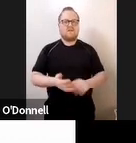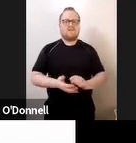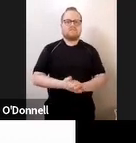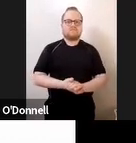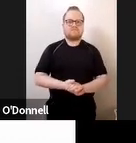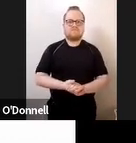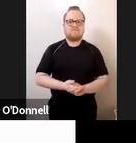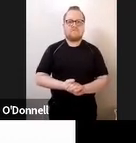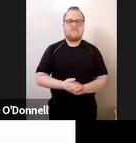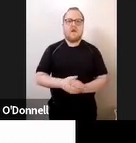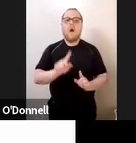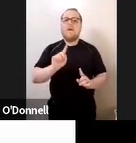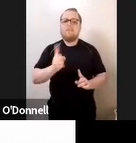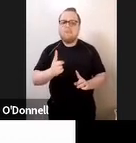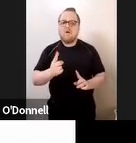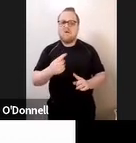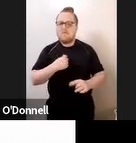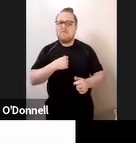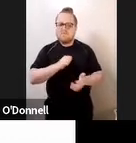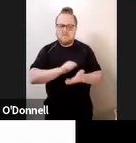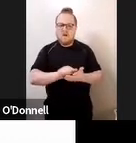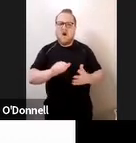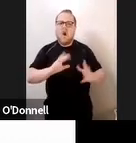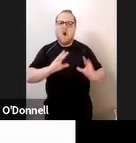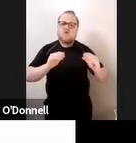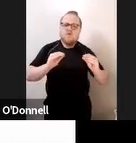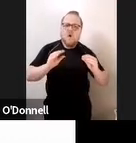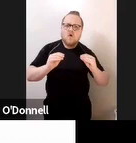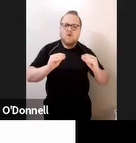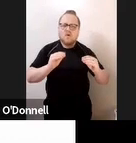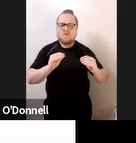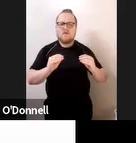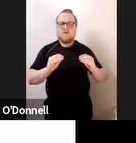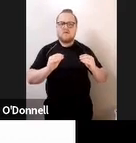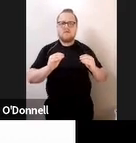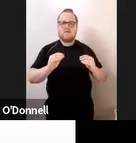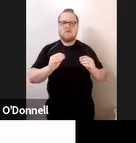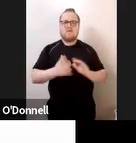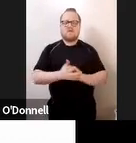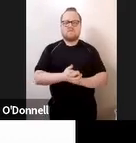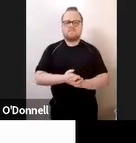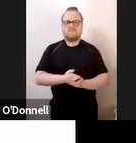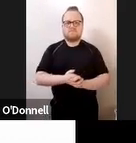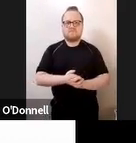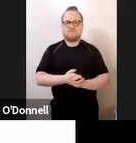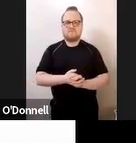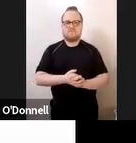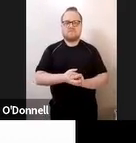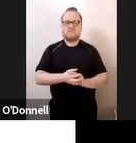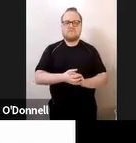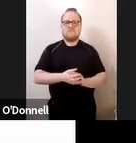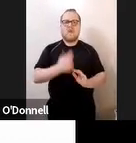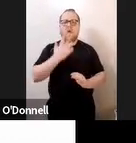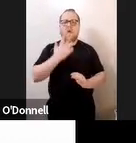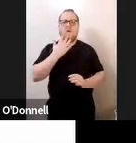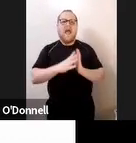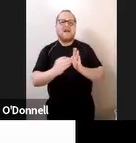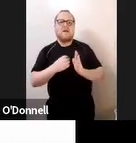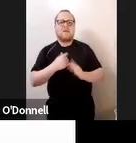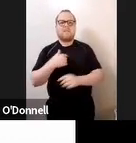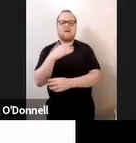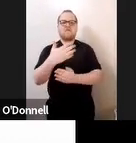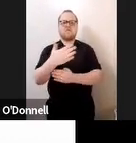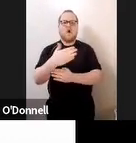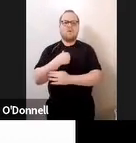unintentionally. When I knock on the door of that person and the person opens the door, the service user, they